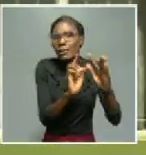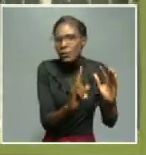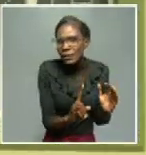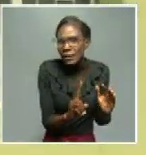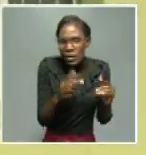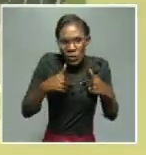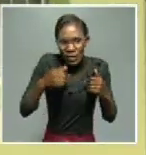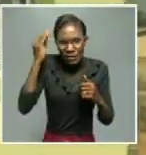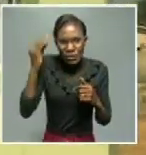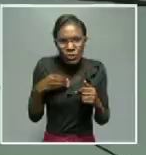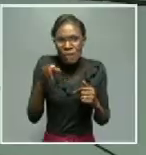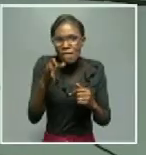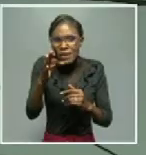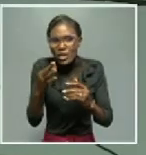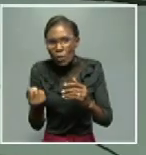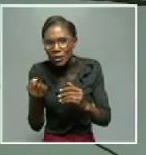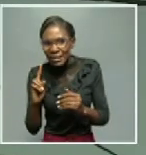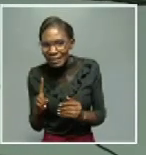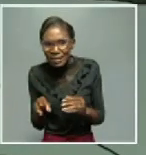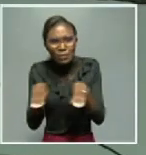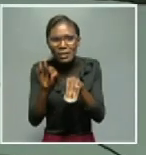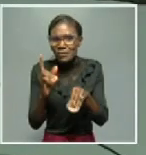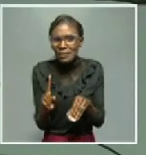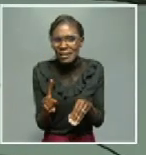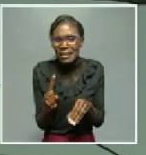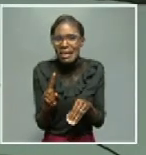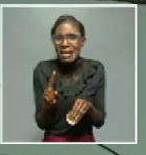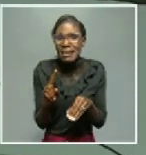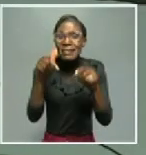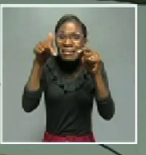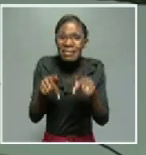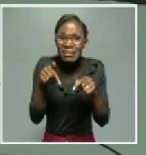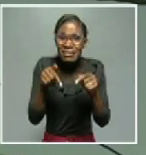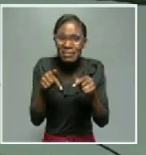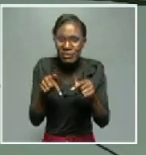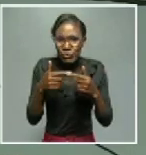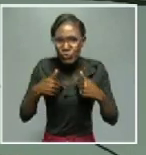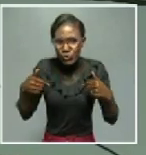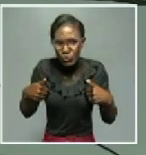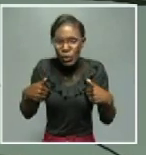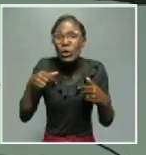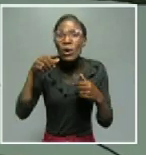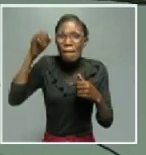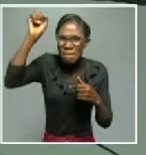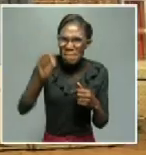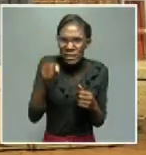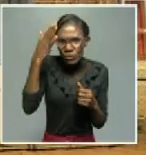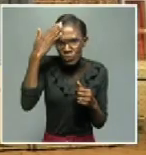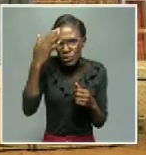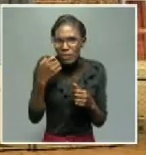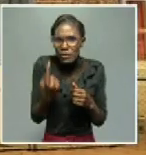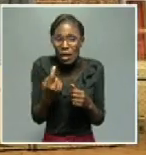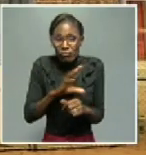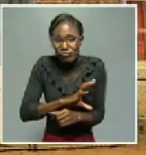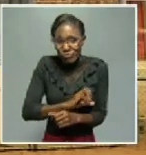tomorrow holds. And secondly, the little that you have at your disposal today, you just have to make ends meet with that.